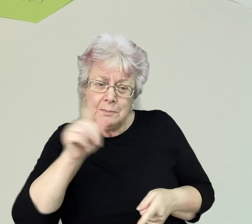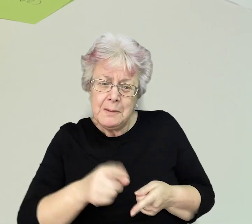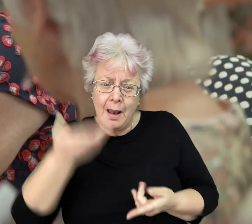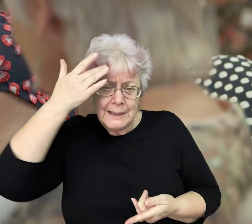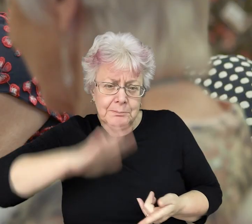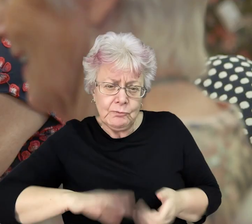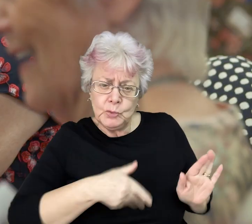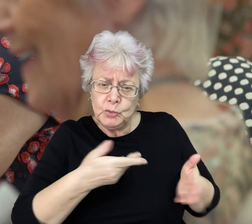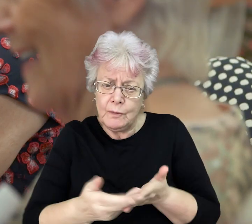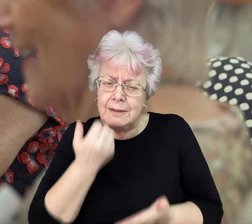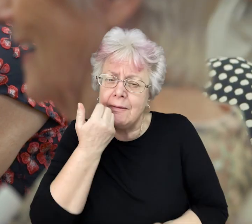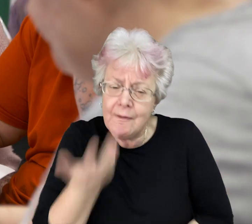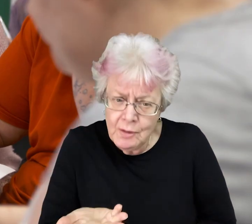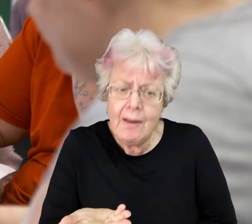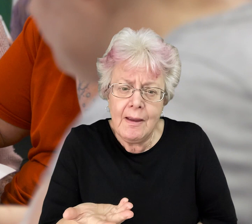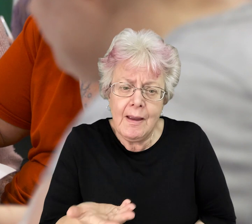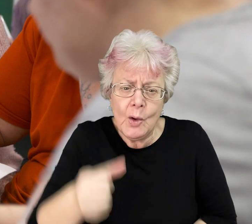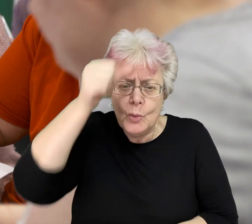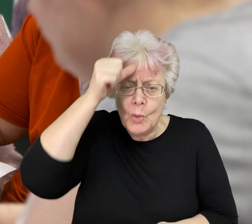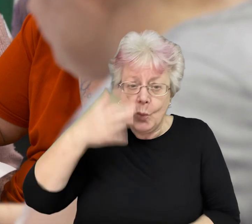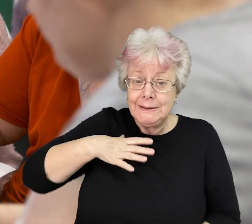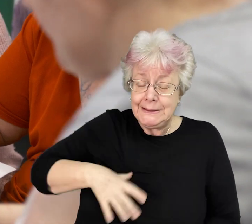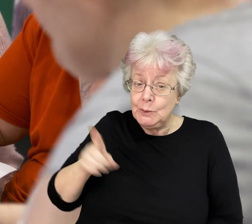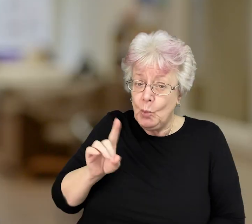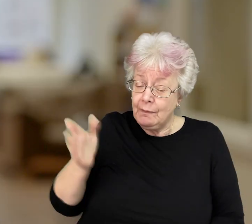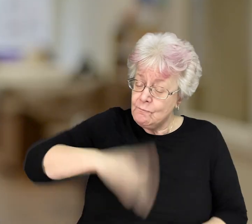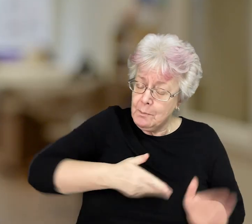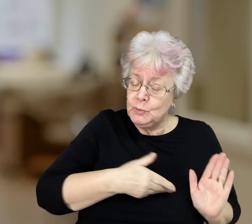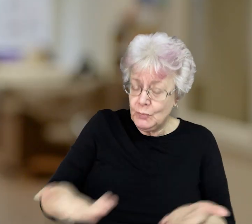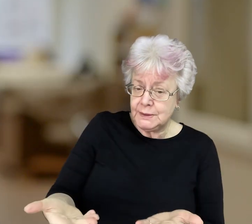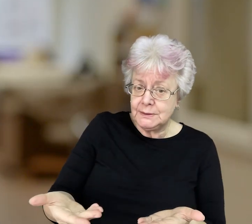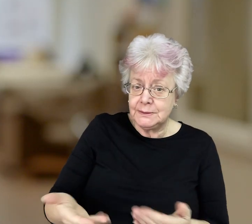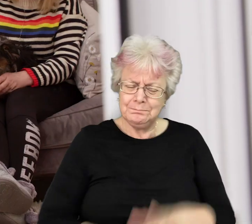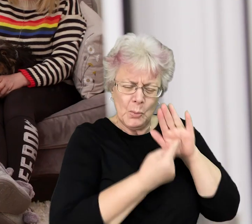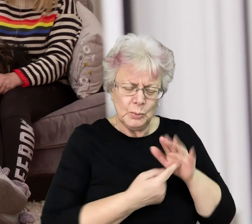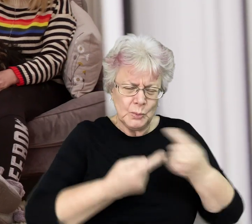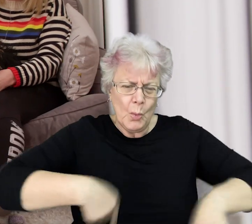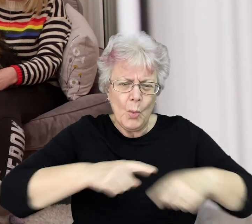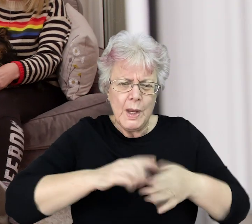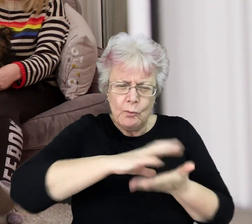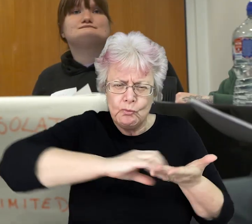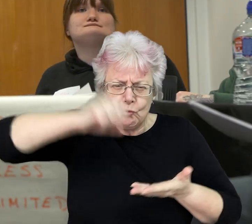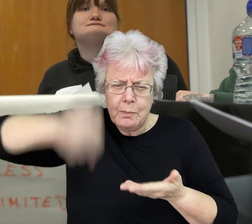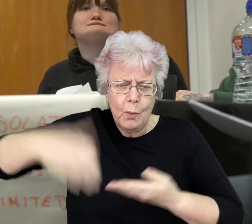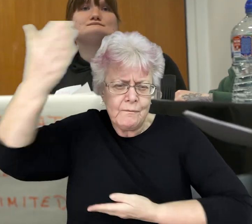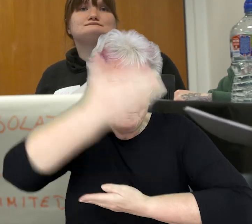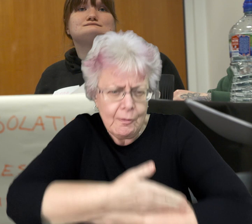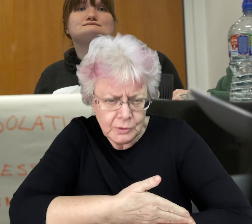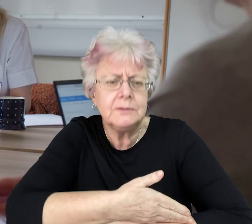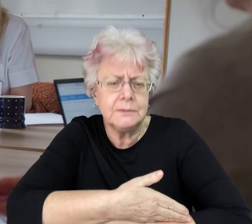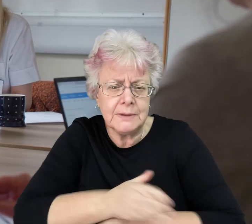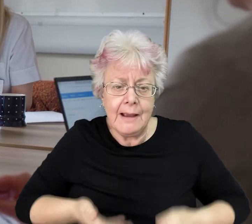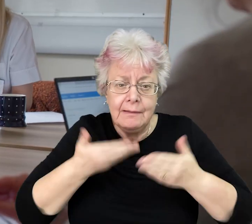Those who experience services, day in, day out, know what is needed for the service. It's vitally important that we remove